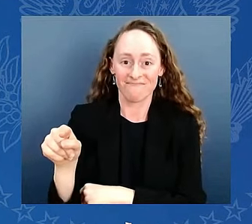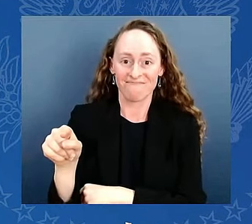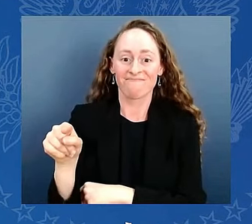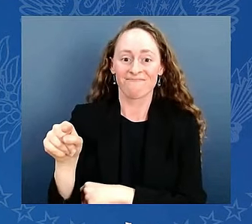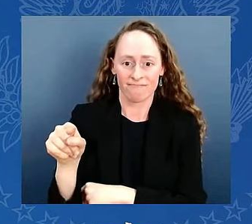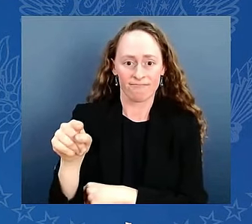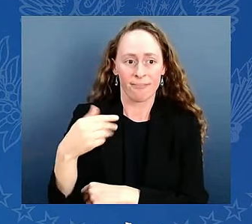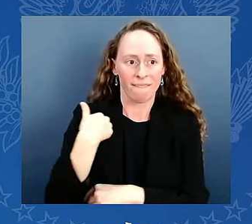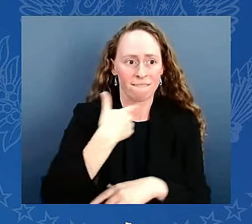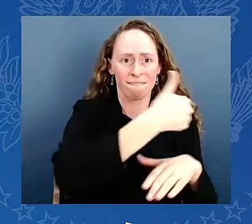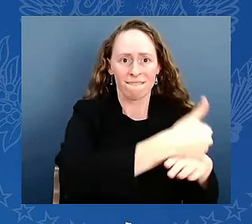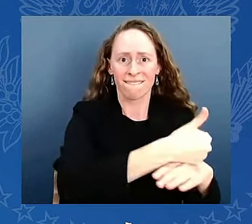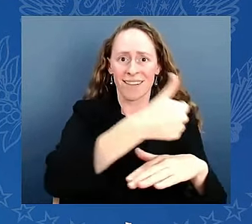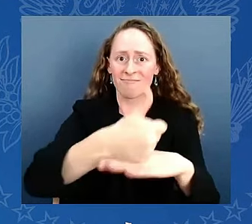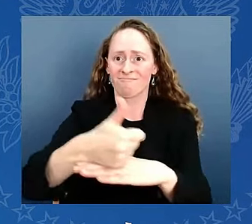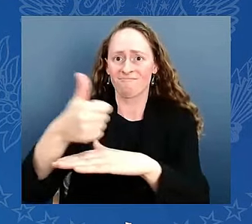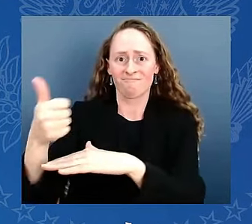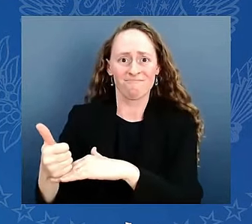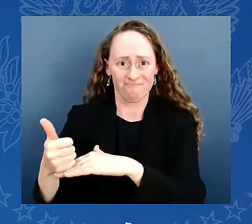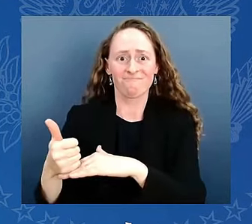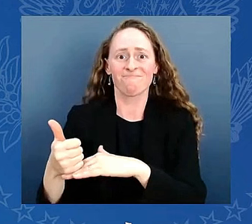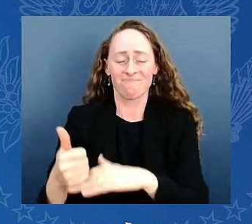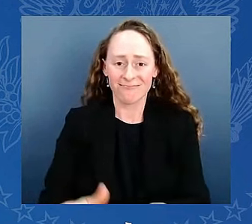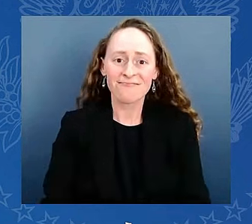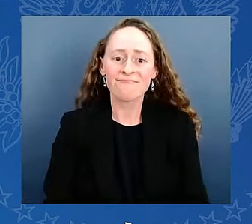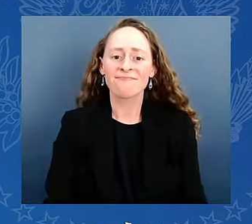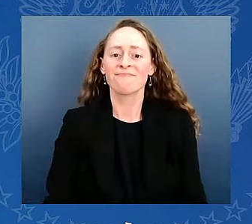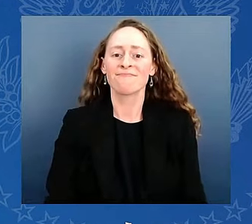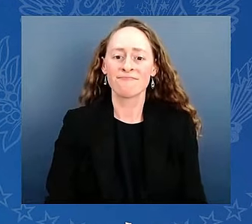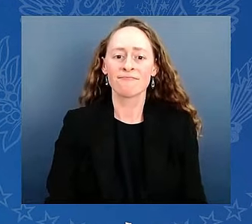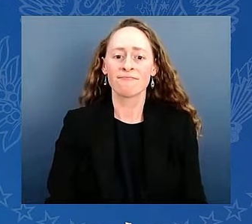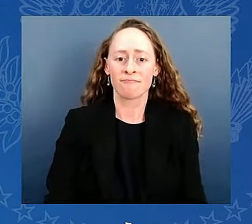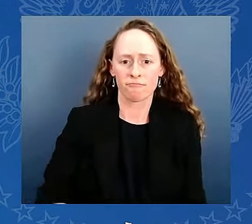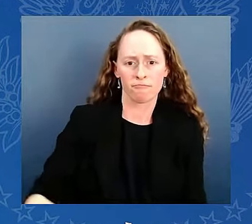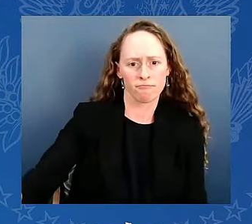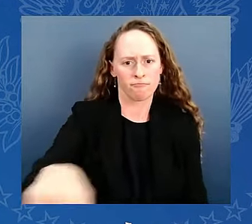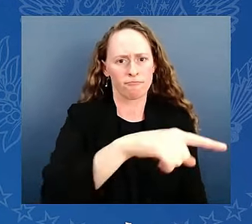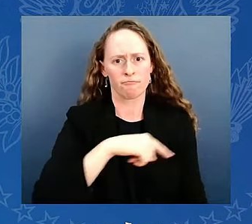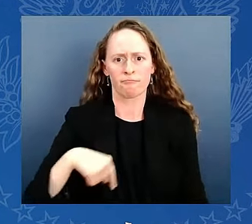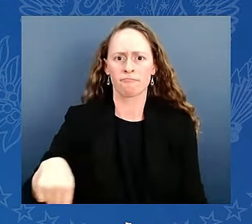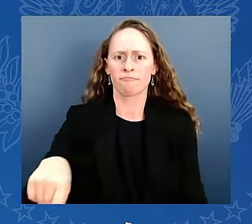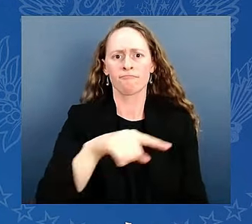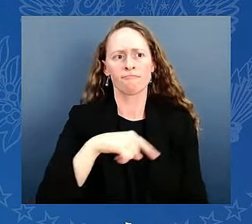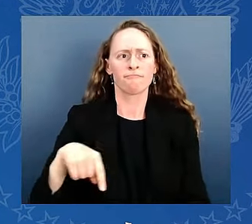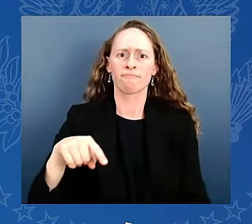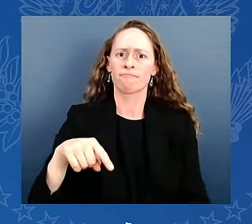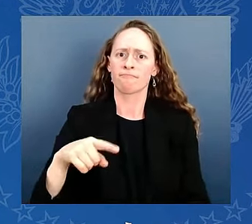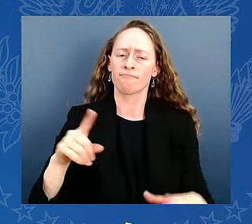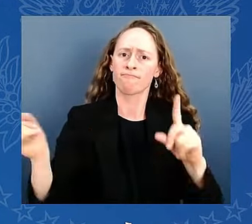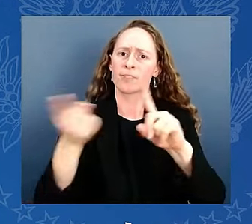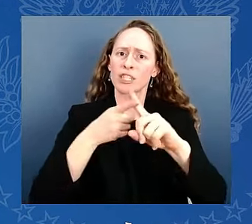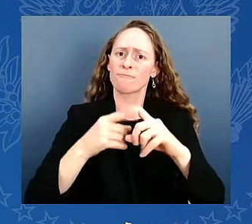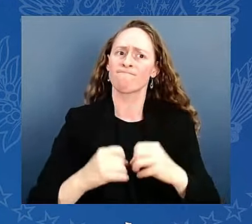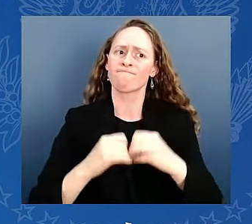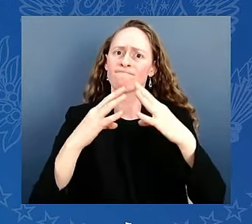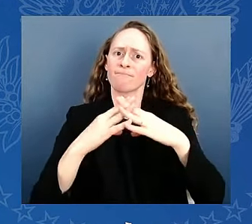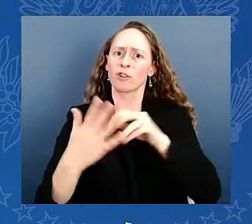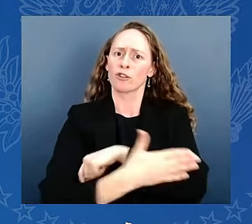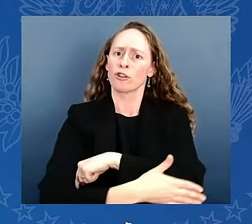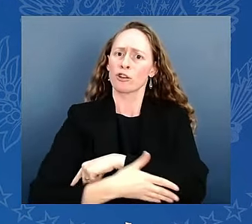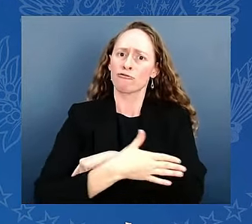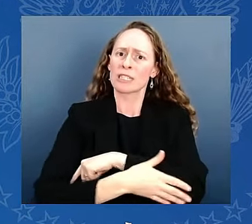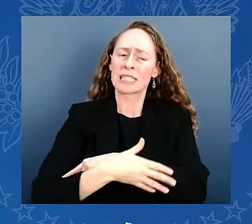America a monarchy or republic, Franklin's response was, a republic, if you can keep it,